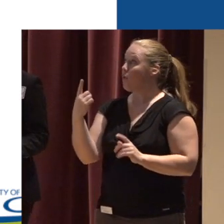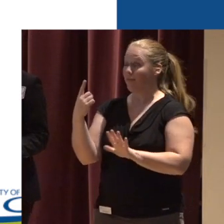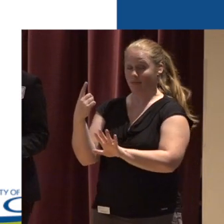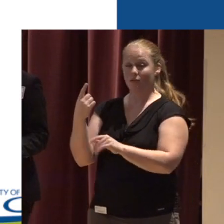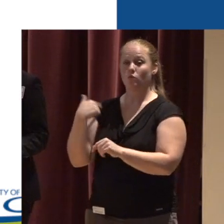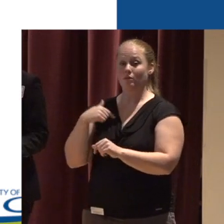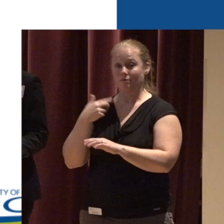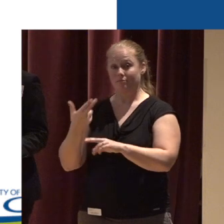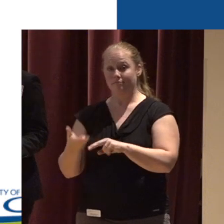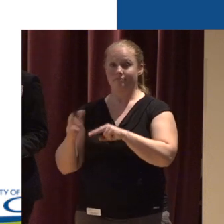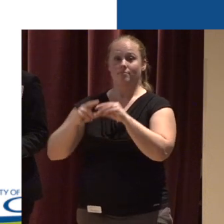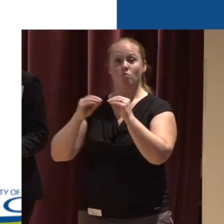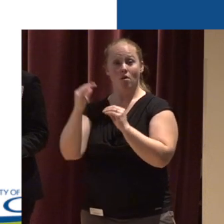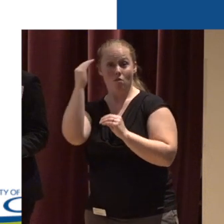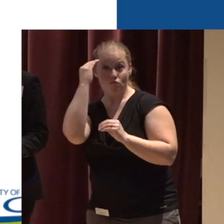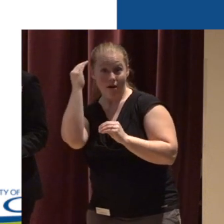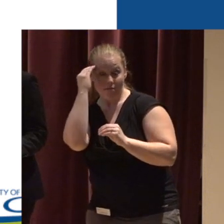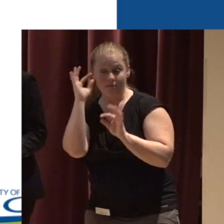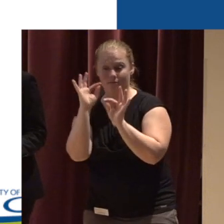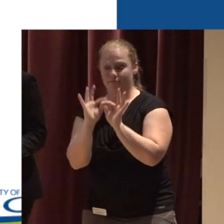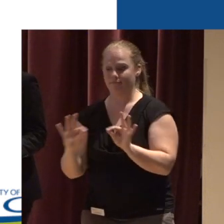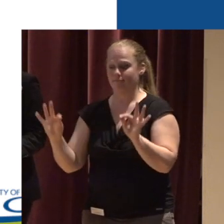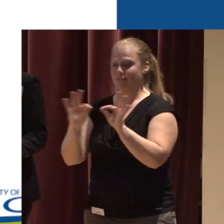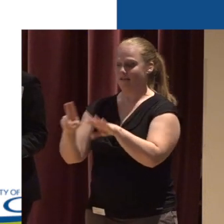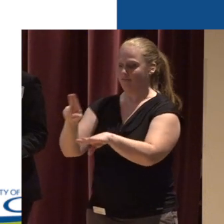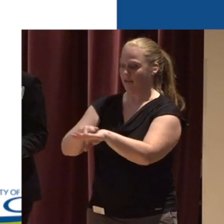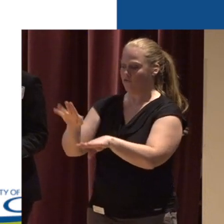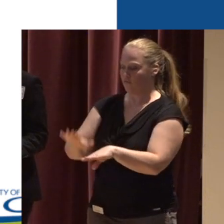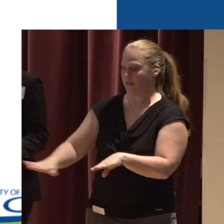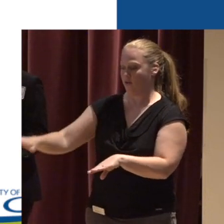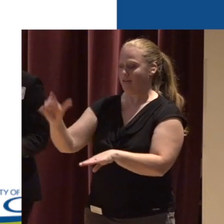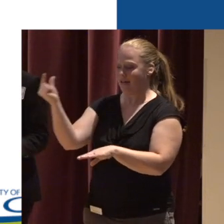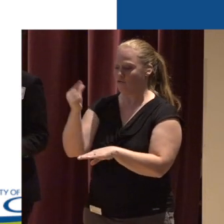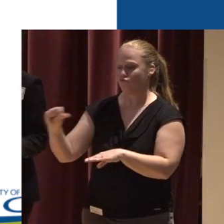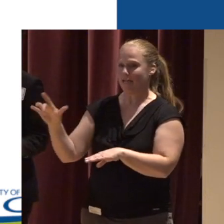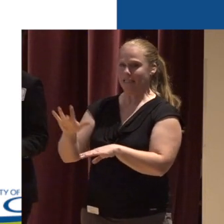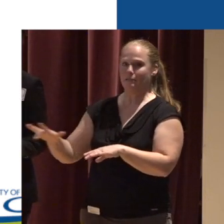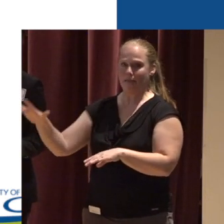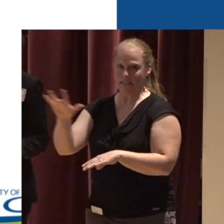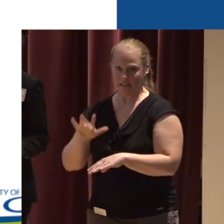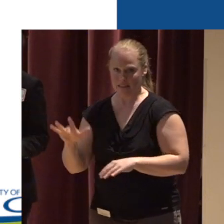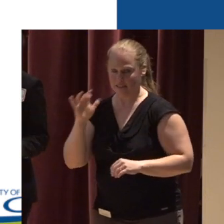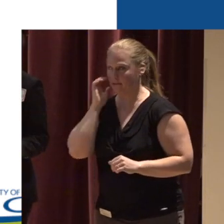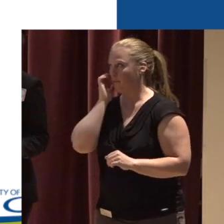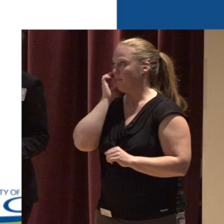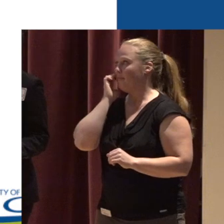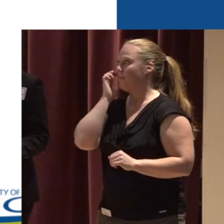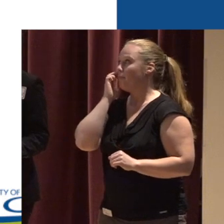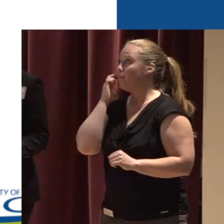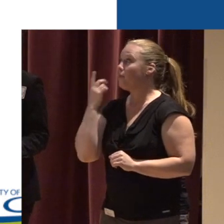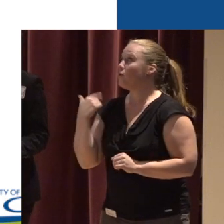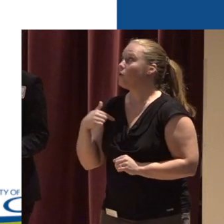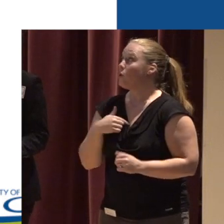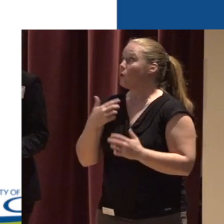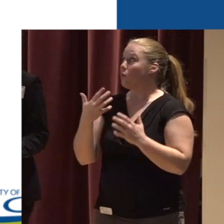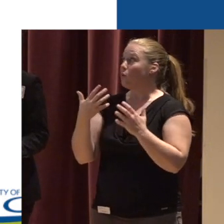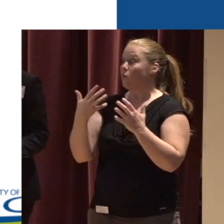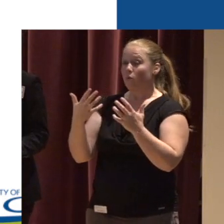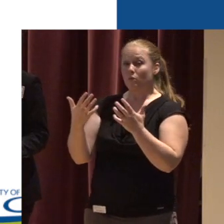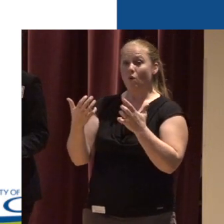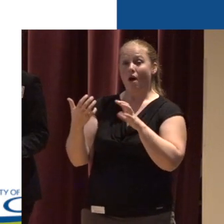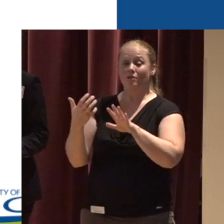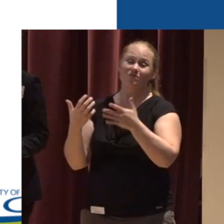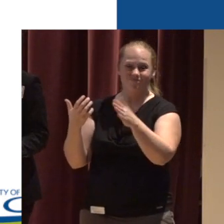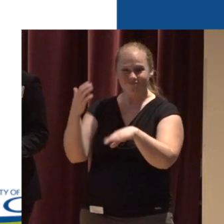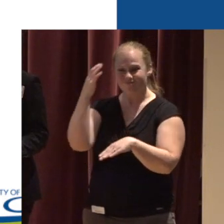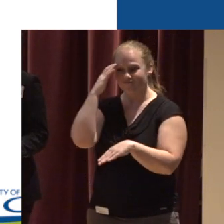is we want to increase awareness Of the importance of natural areas and green spaces We want to, obviously, when we go